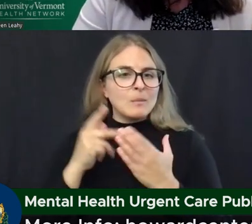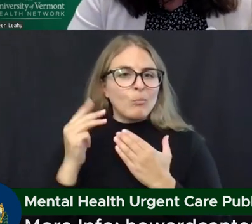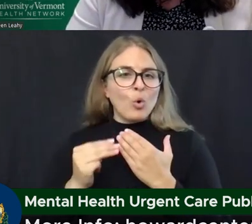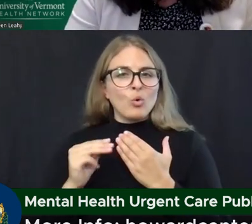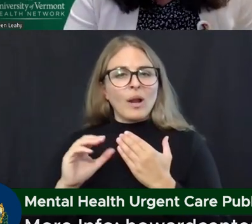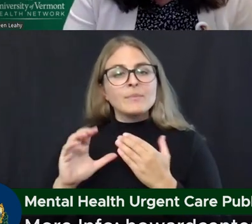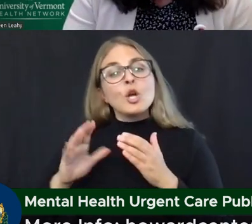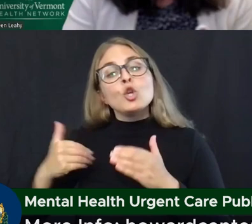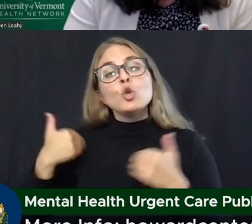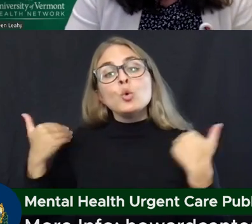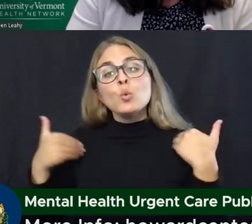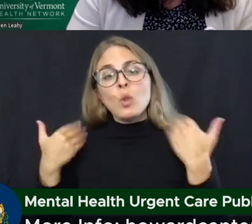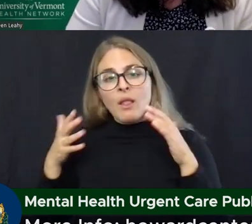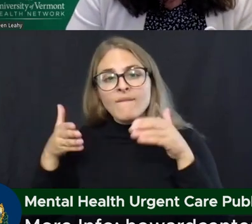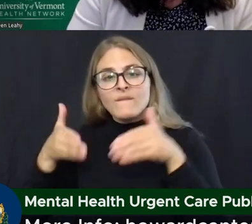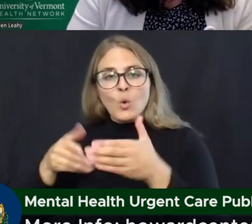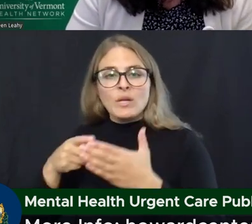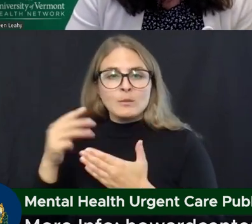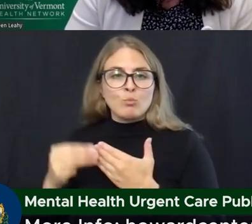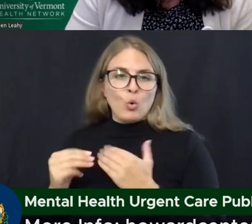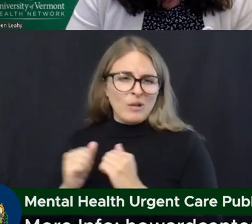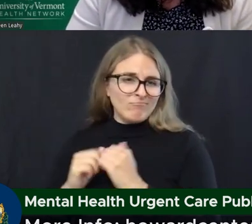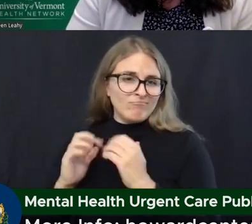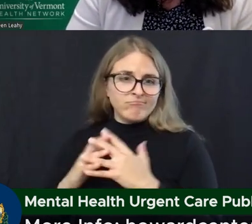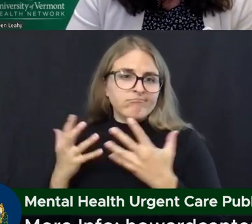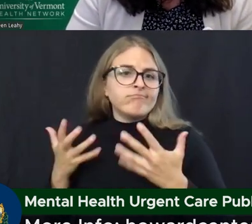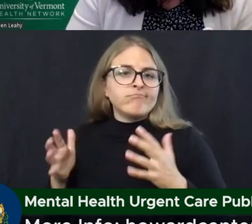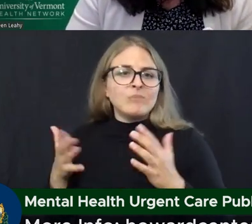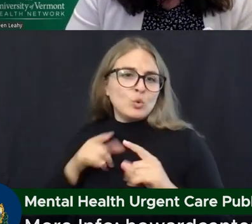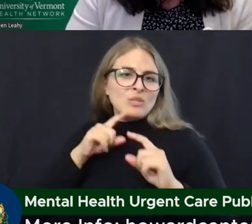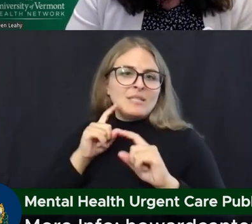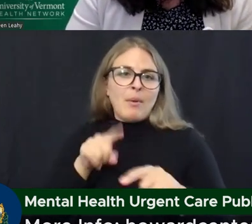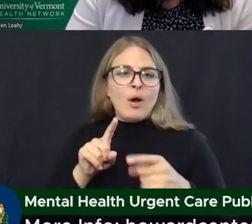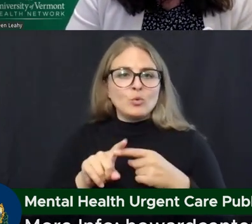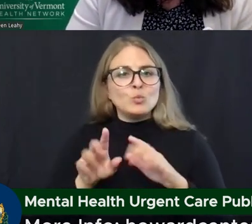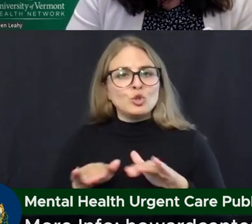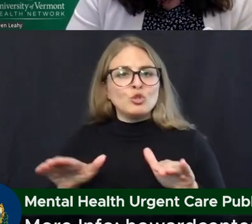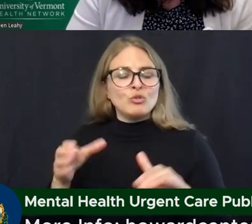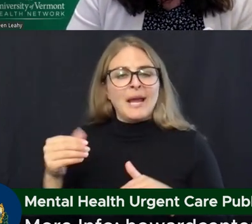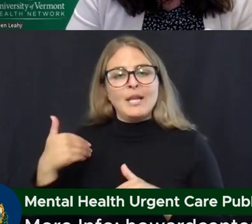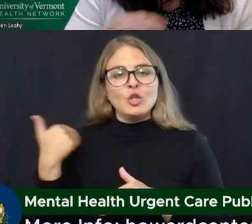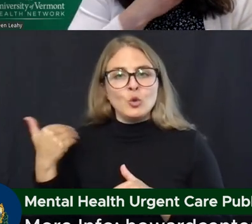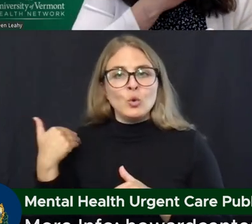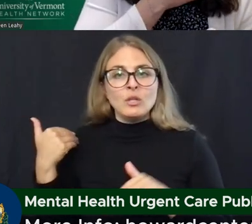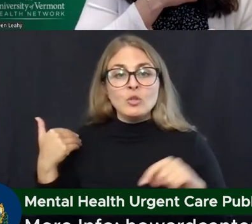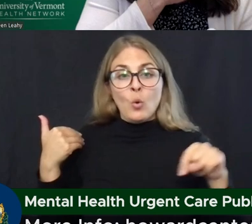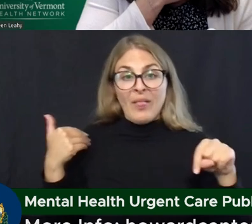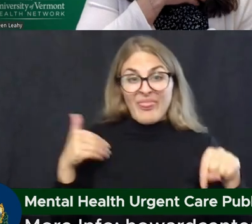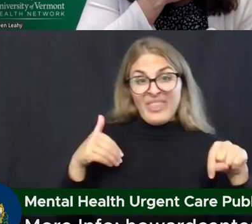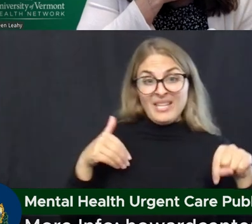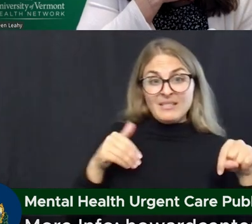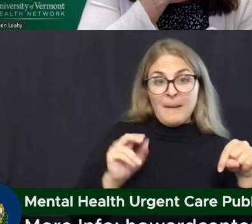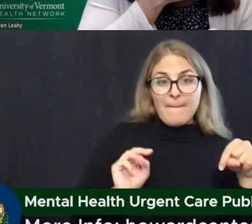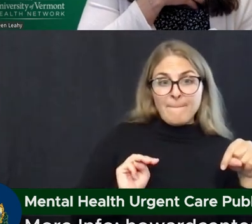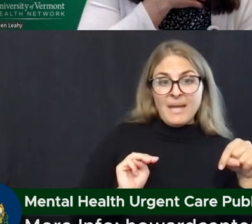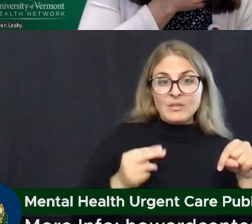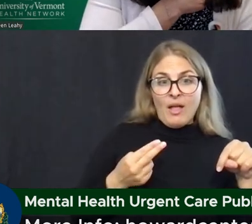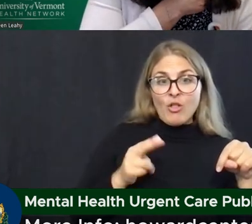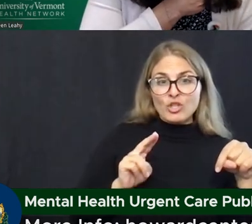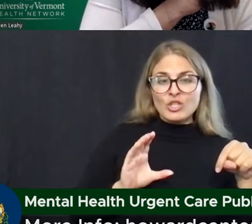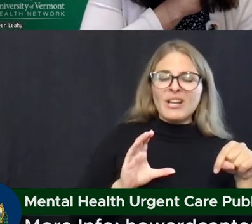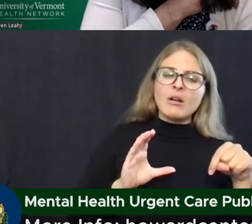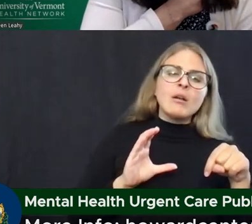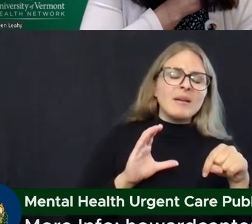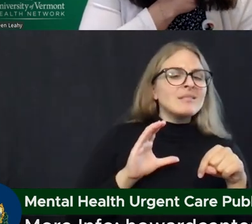-focused programs to respond to children and youth. So this program is designed for people 18 and